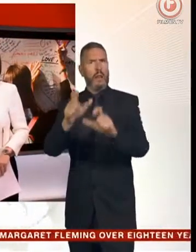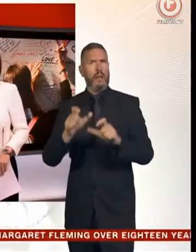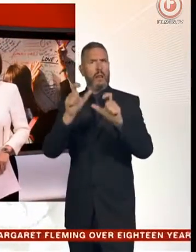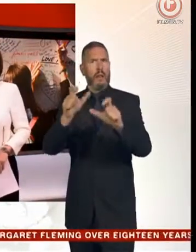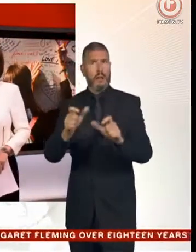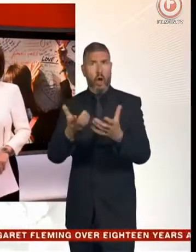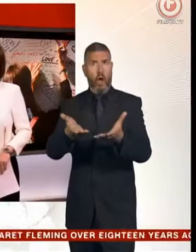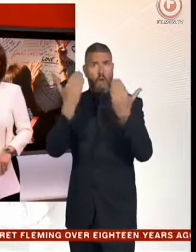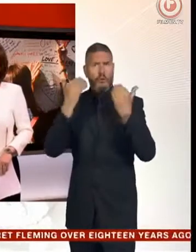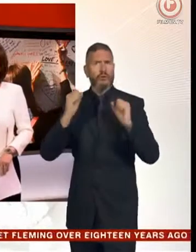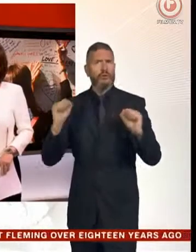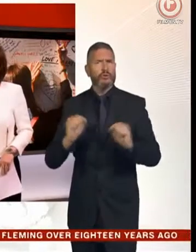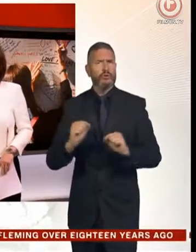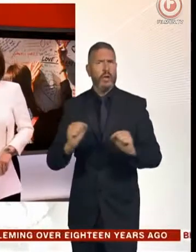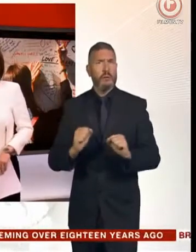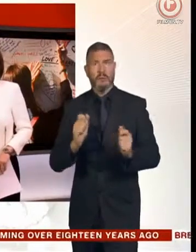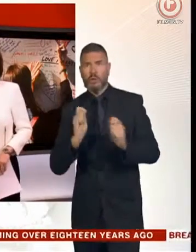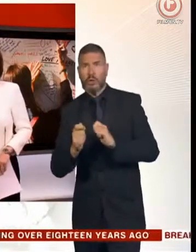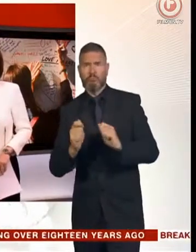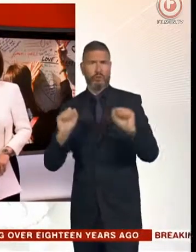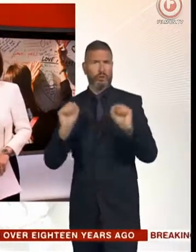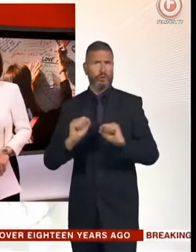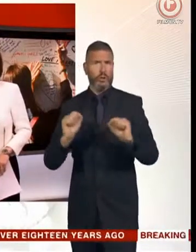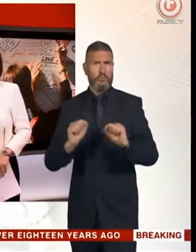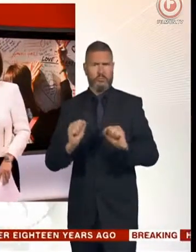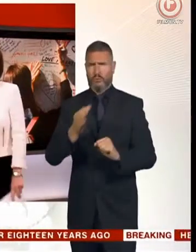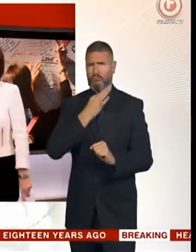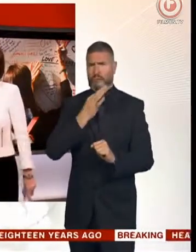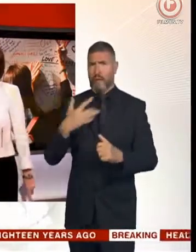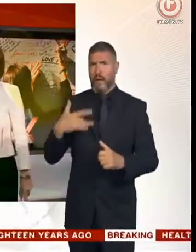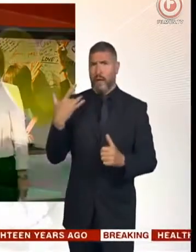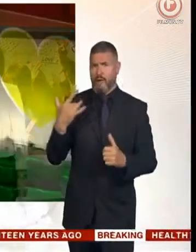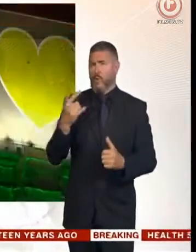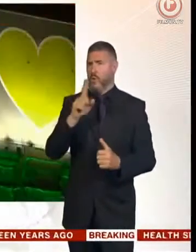had it removed or modified. Sarah Campbell reports.